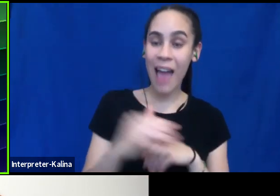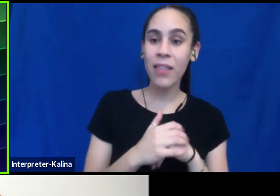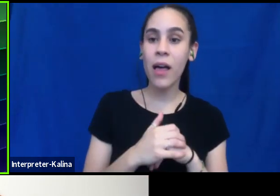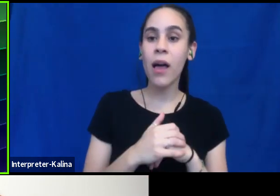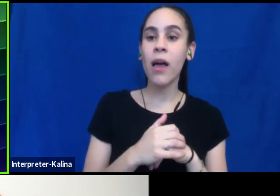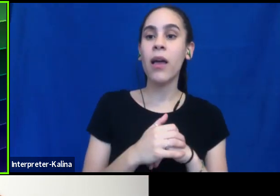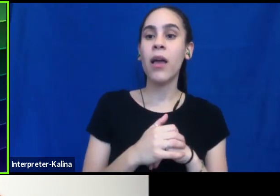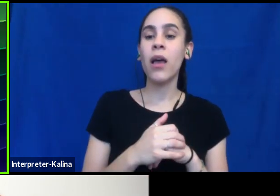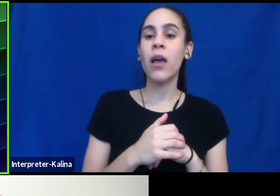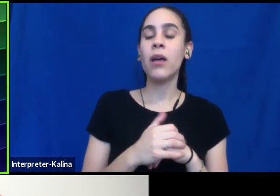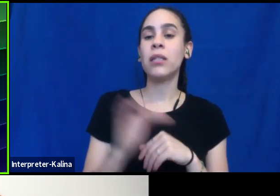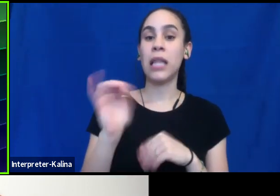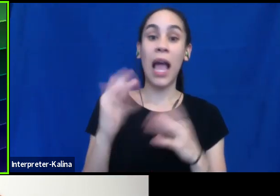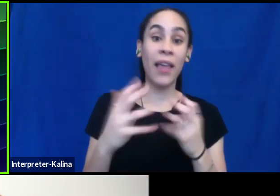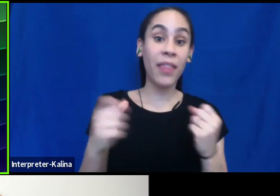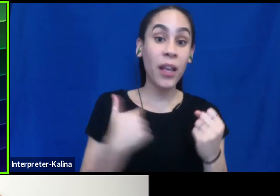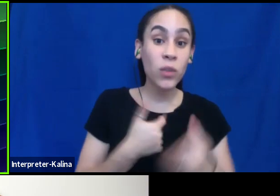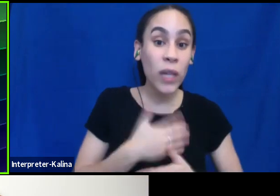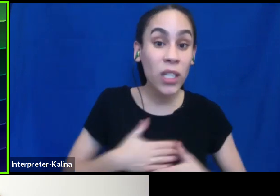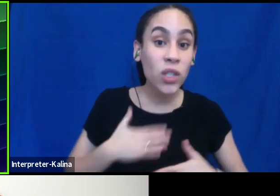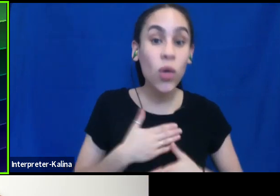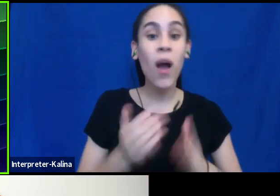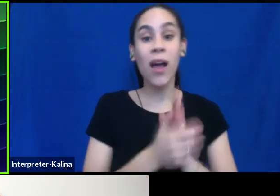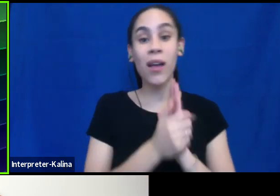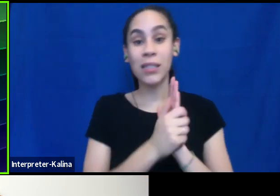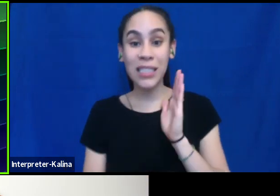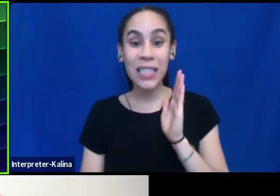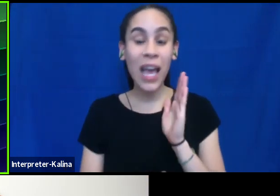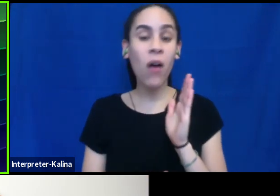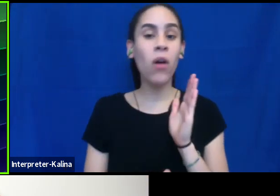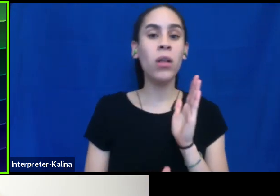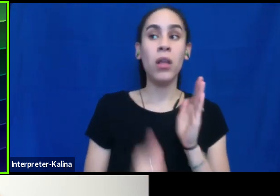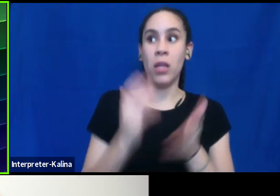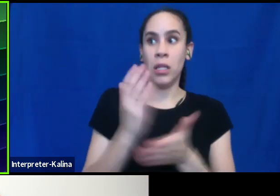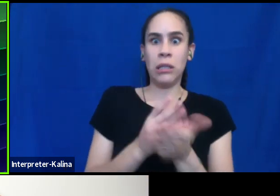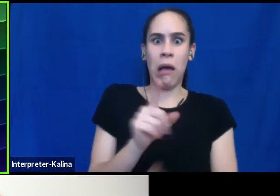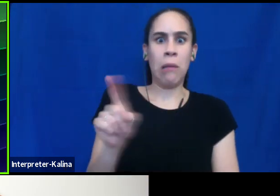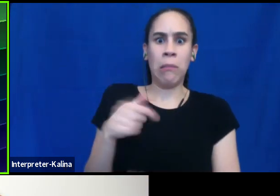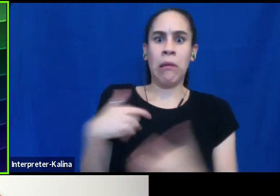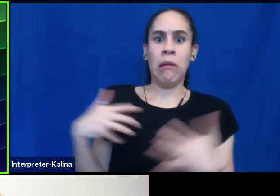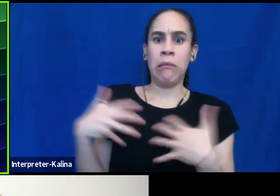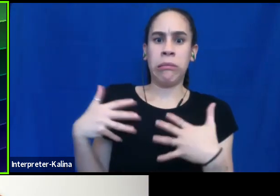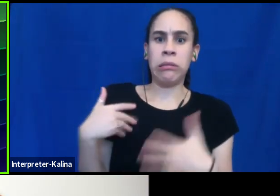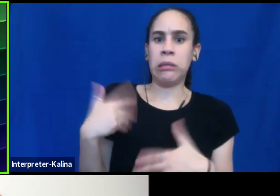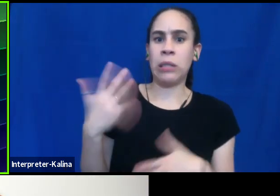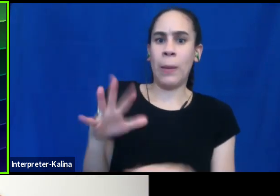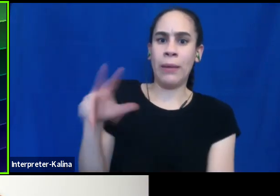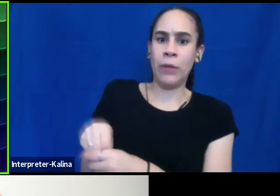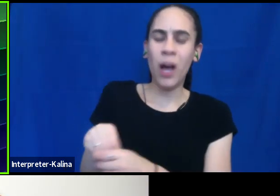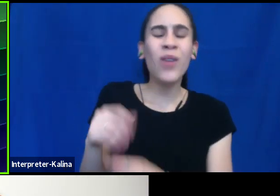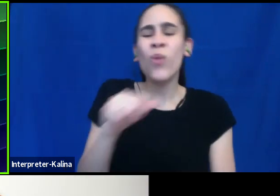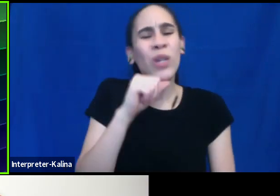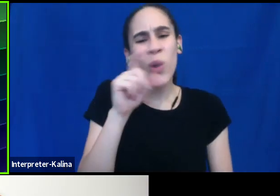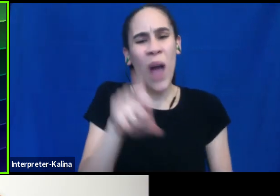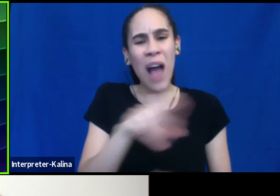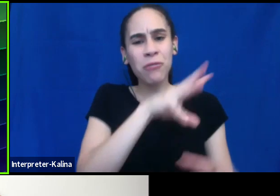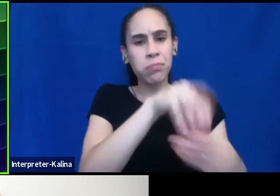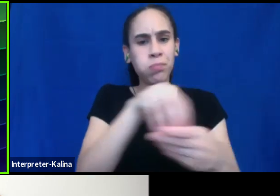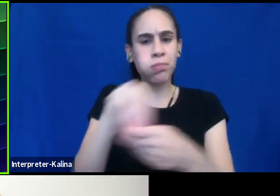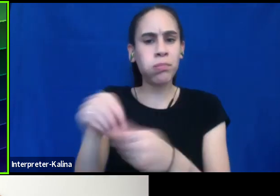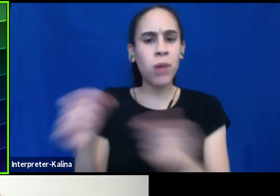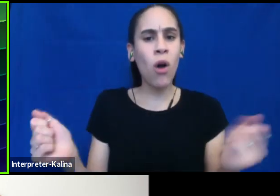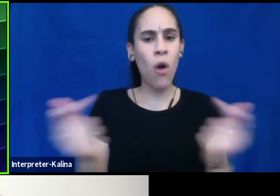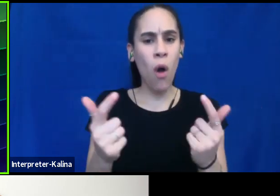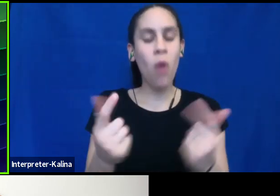things that we enjoy doing and that we're skilled at. And others are going to be things that we're really intimidated by. Um, and we don't need to do them all. one of the things I talk about is,